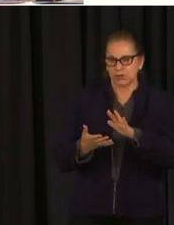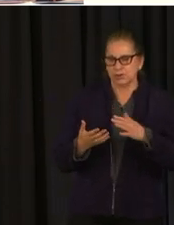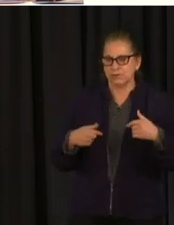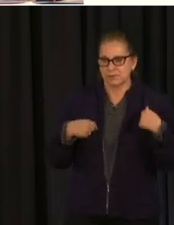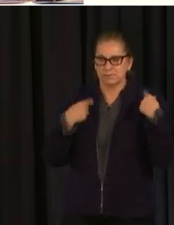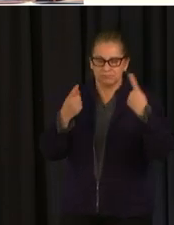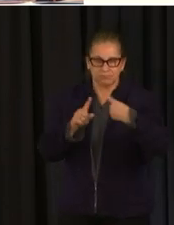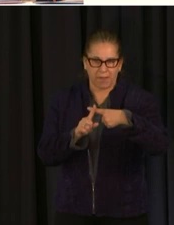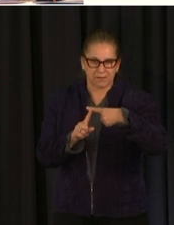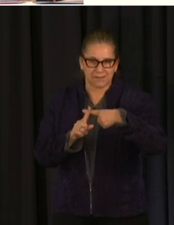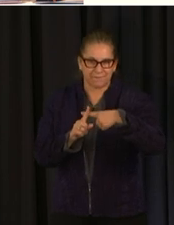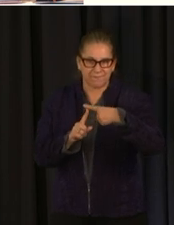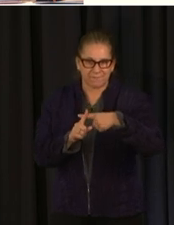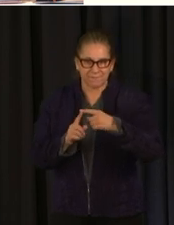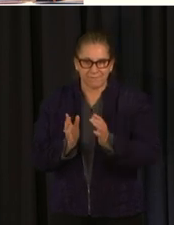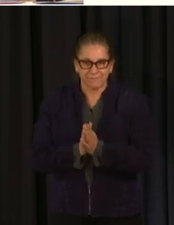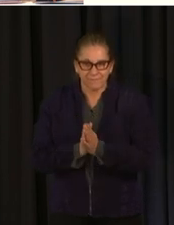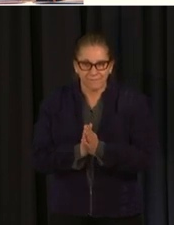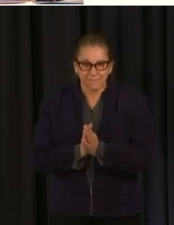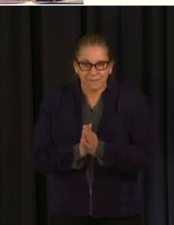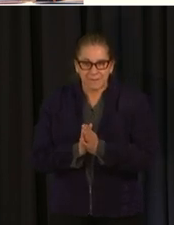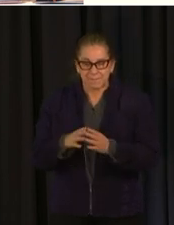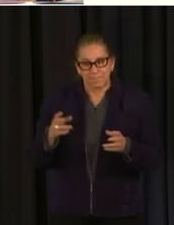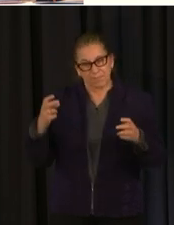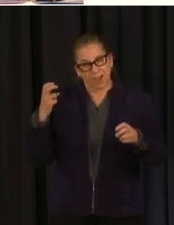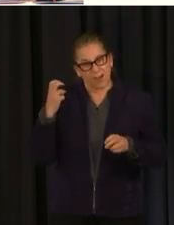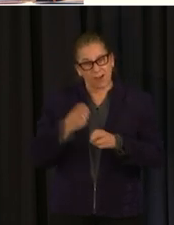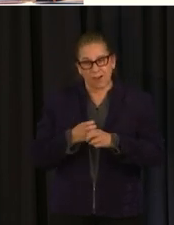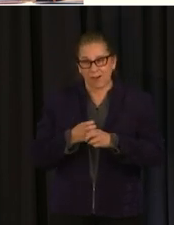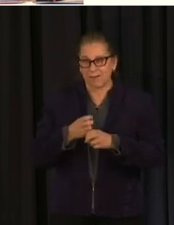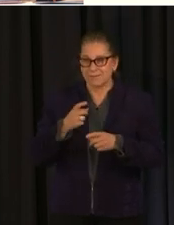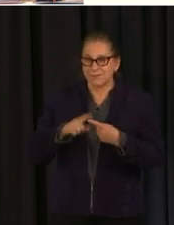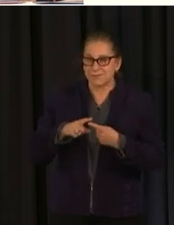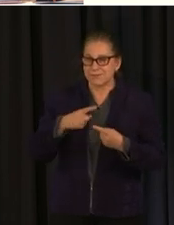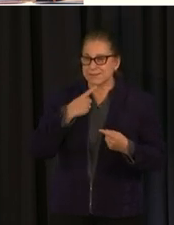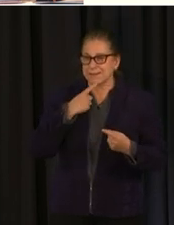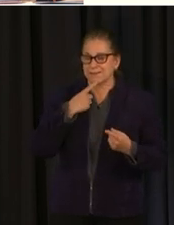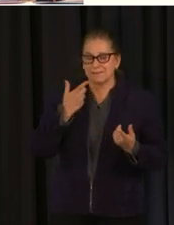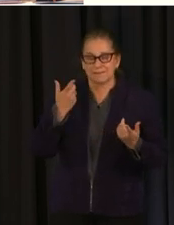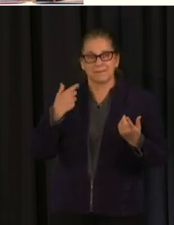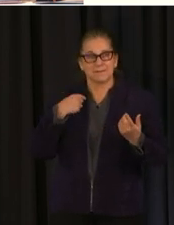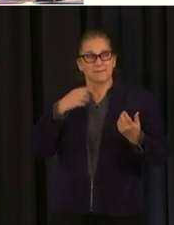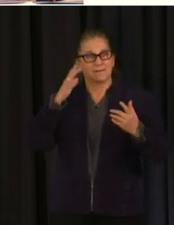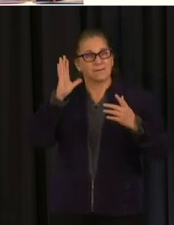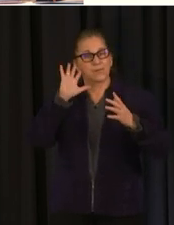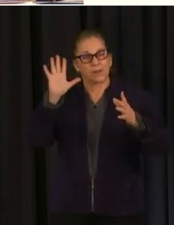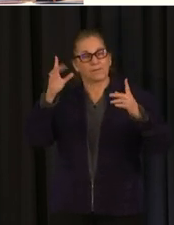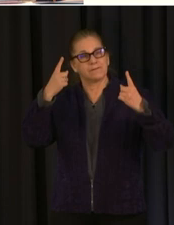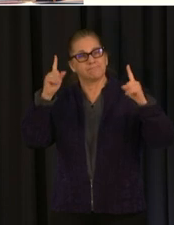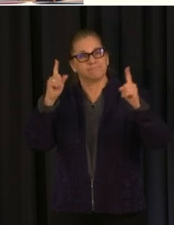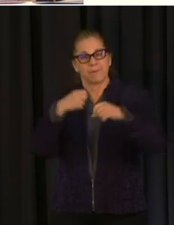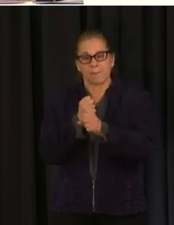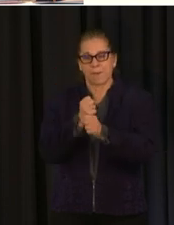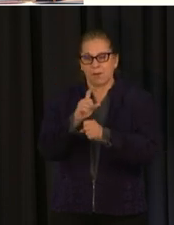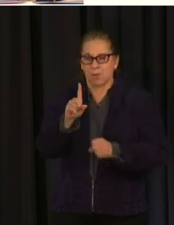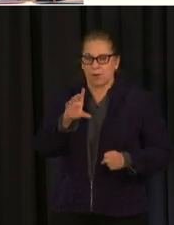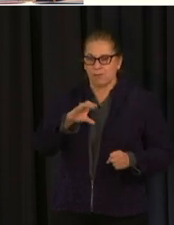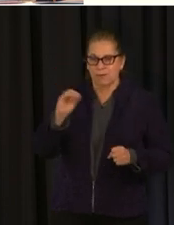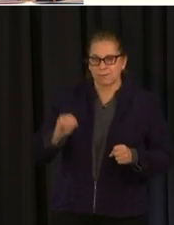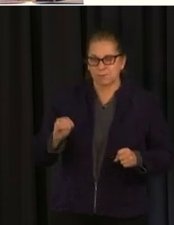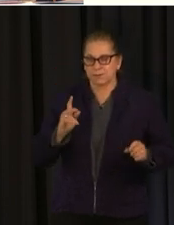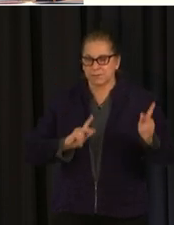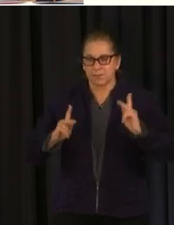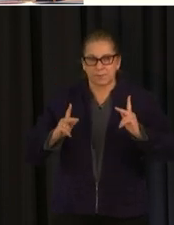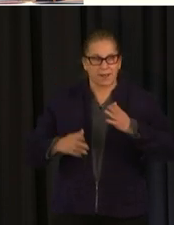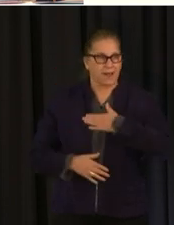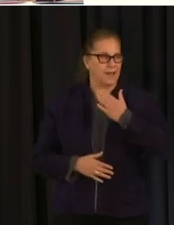um you know it's difficult to make 100 of the people in the world happy so that has never been my goal my goal has been to protect the health of the